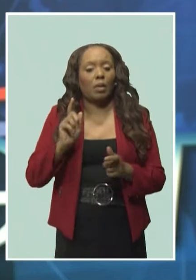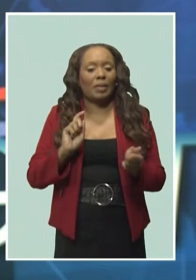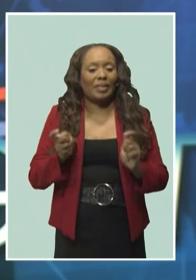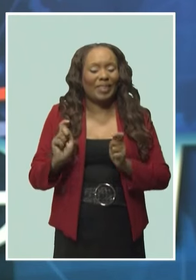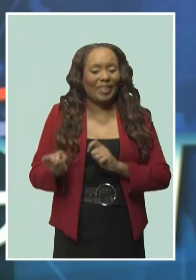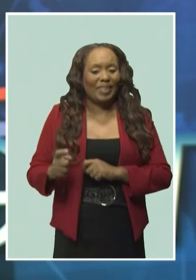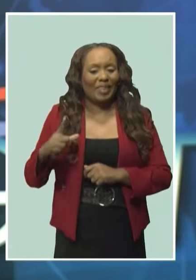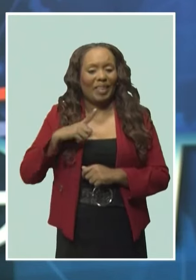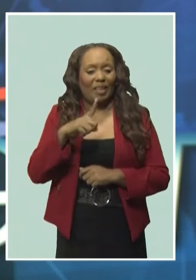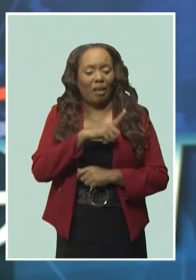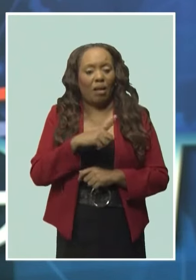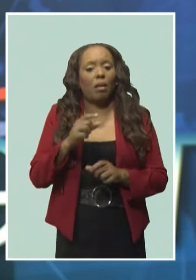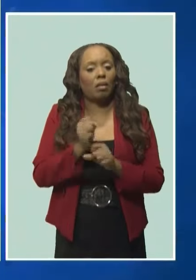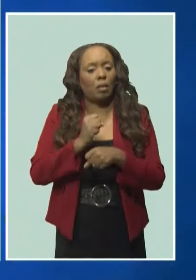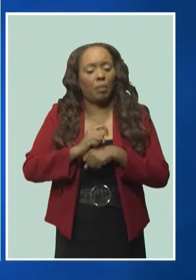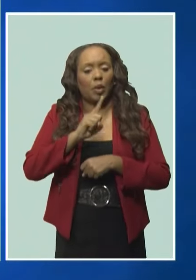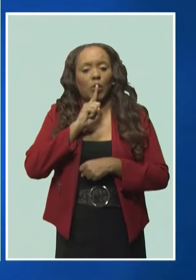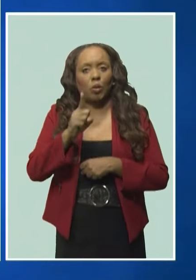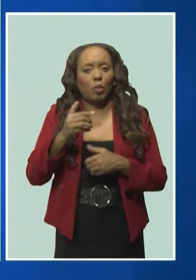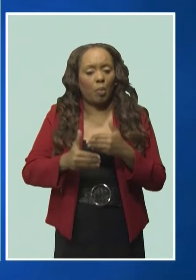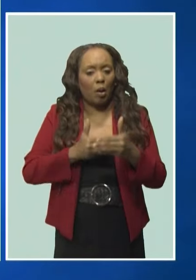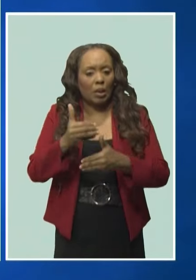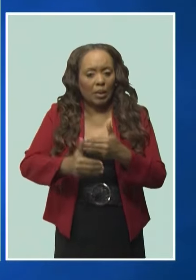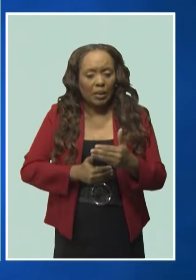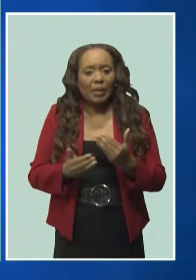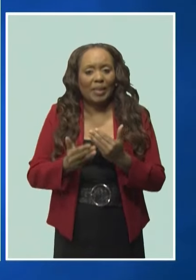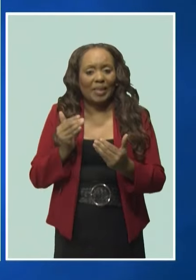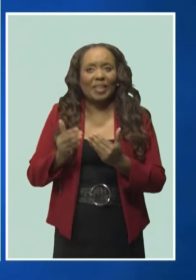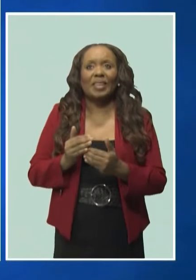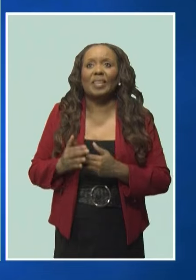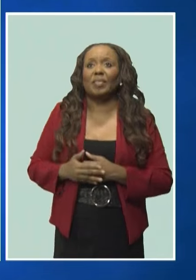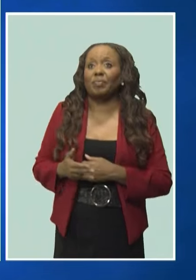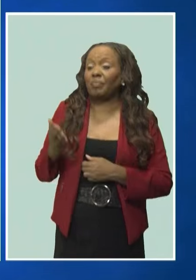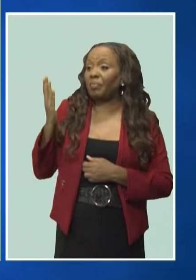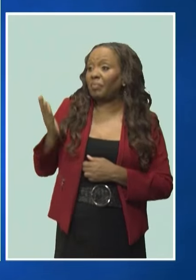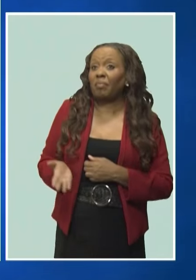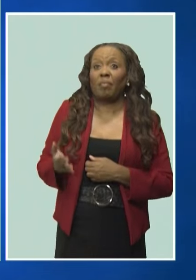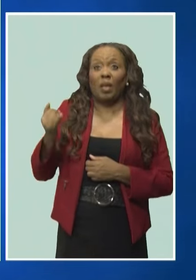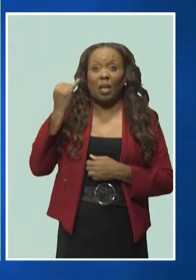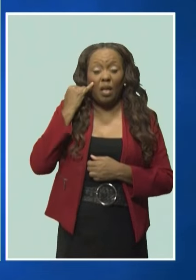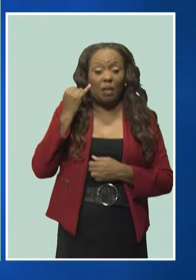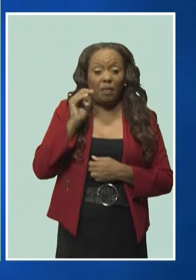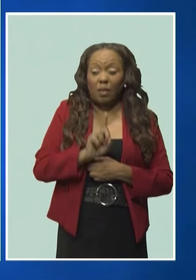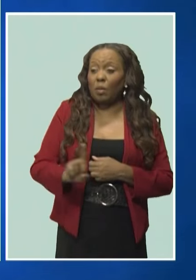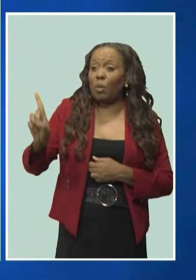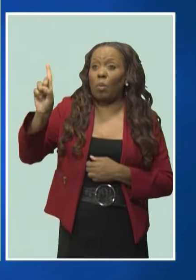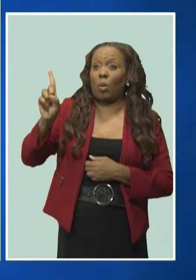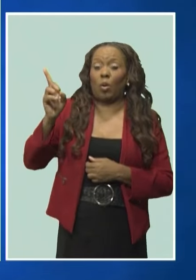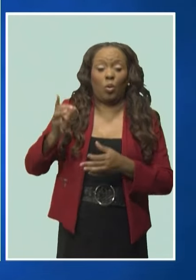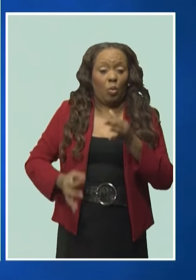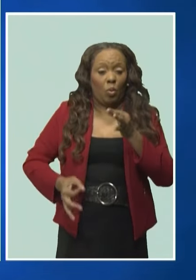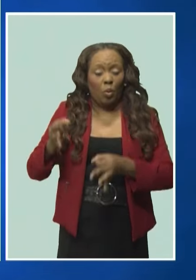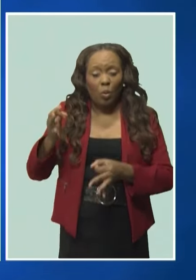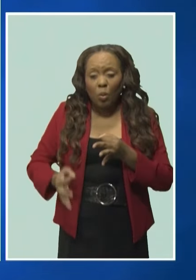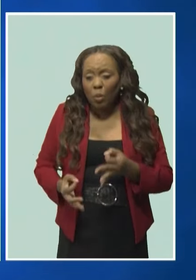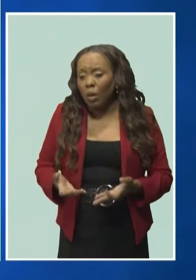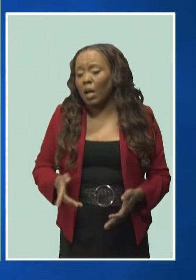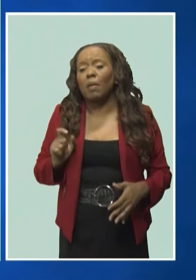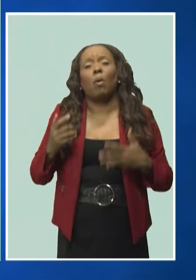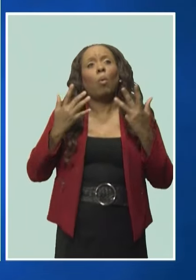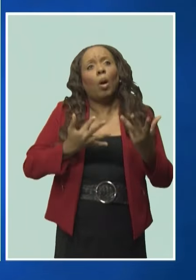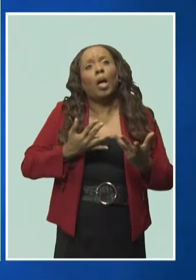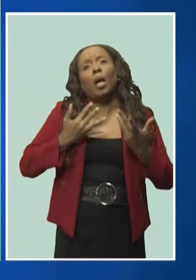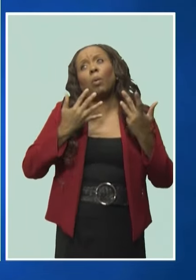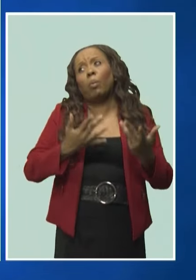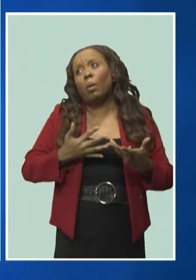easier. We would appreciate that having to go to court and have adjournments and wait until it's a time, a very